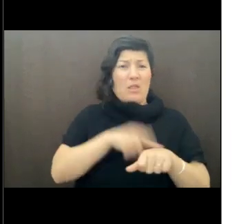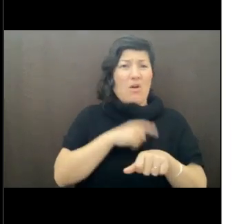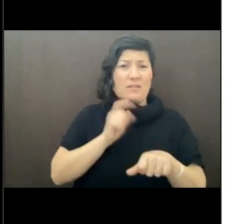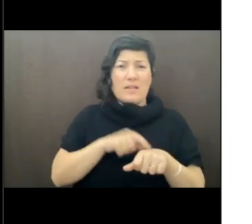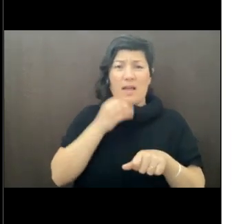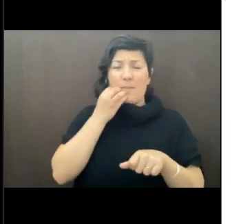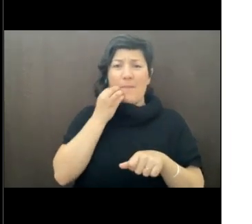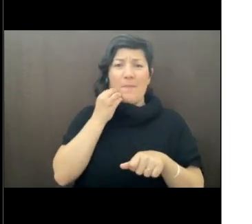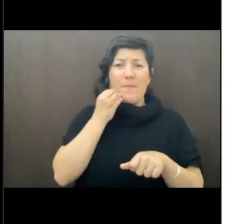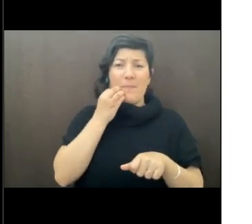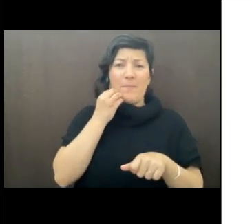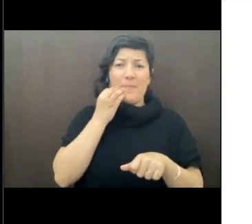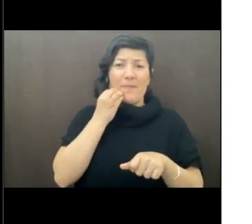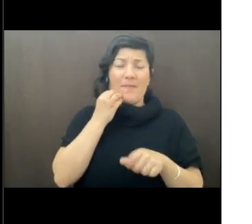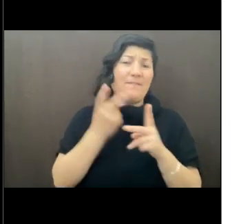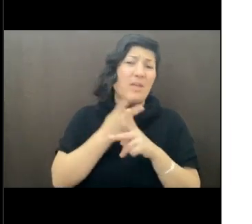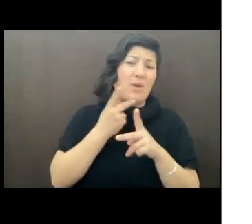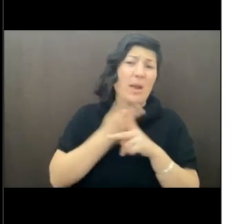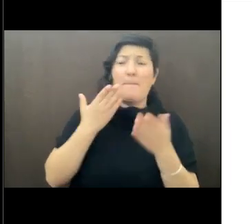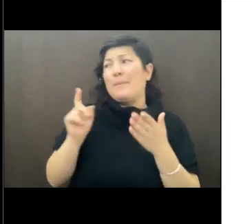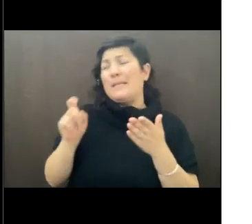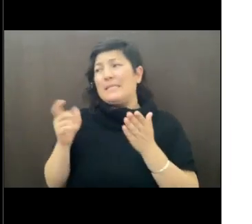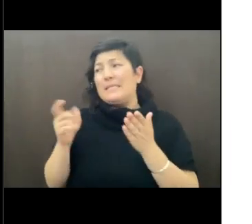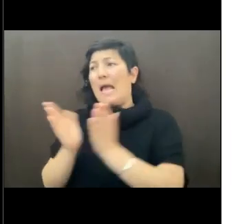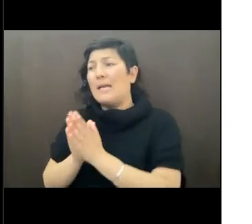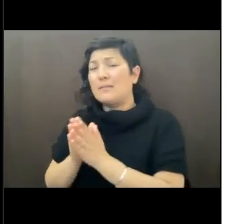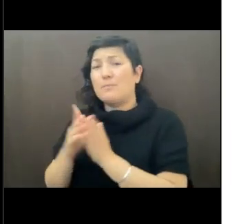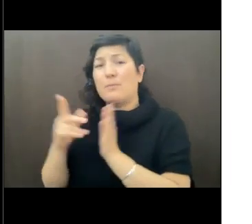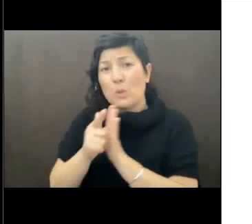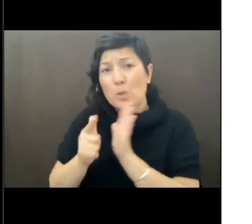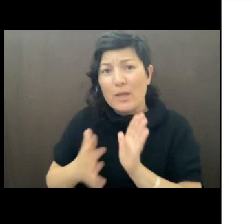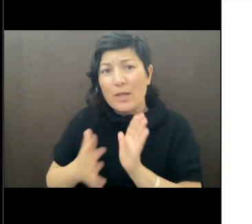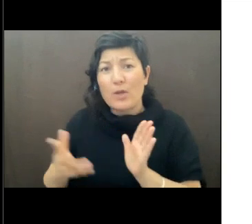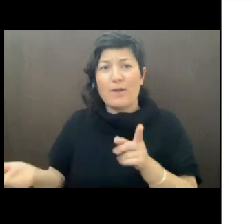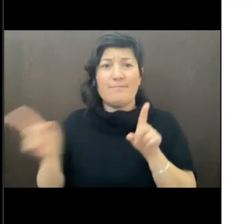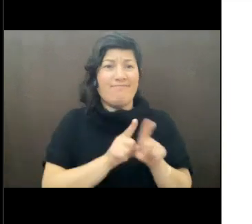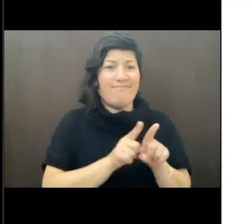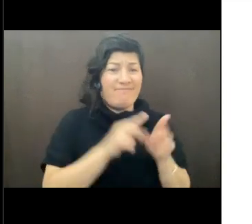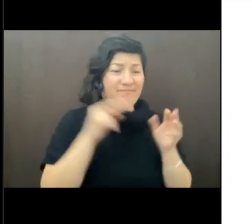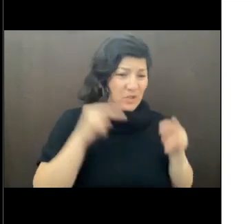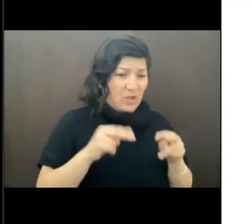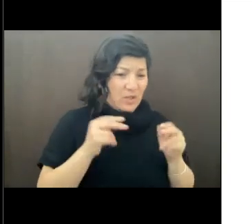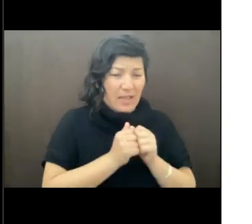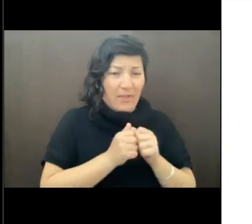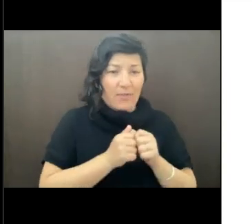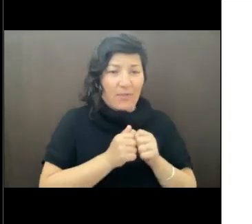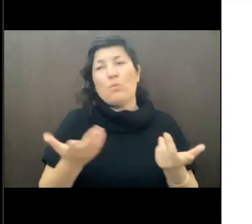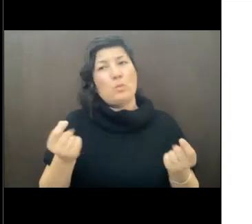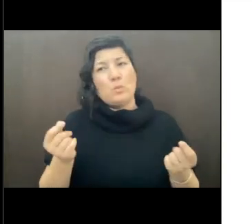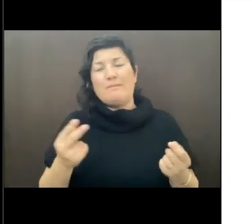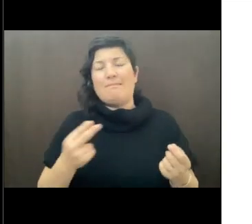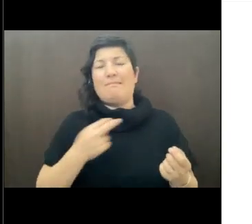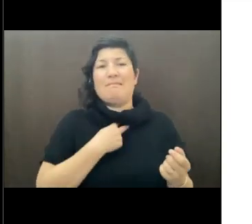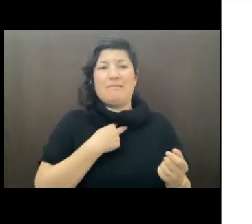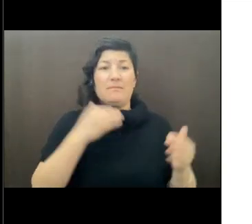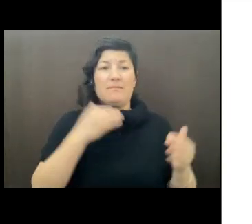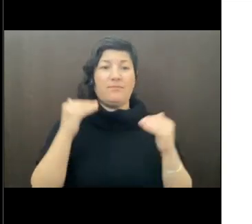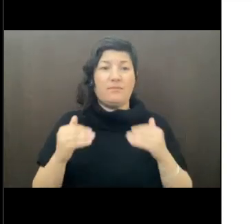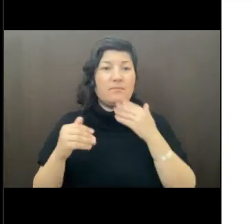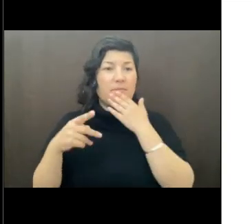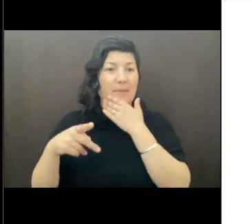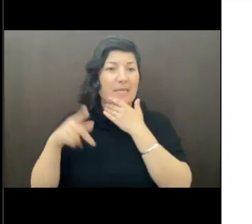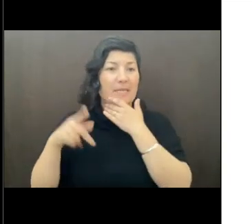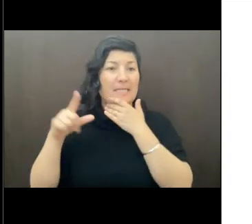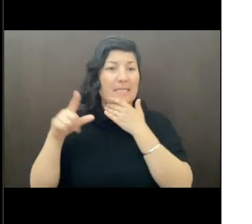figure out I need to go talk to a lawyer. I'll have a lawyer because I'm a little company. What do I do? Oh, dear. Then comes a whole bunch of